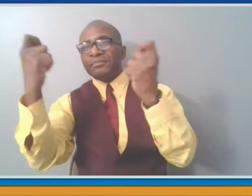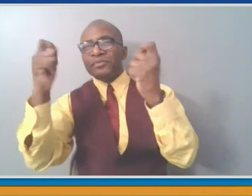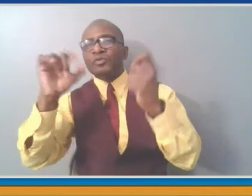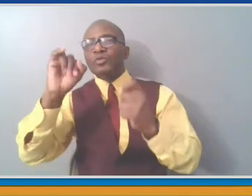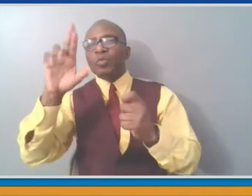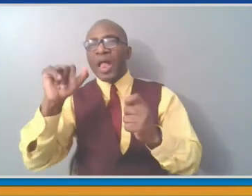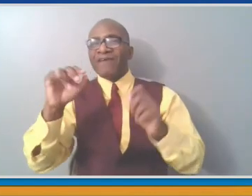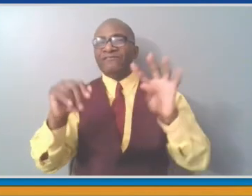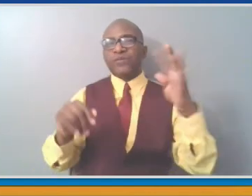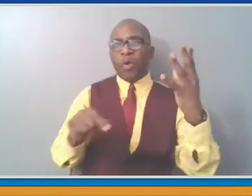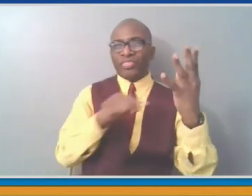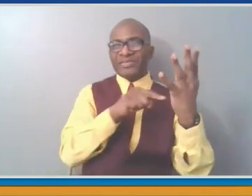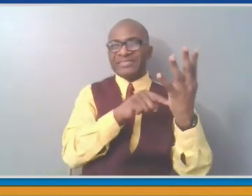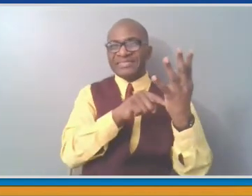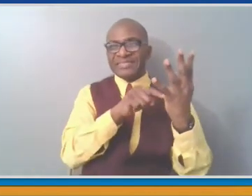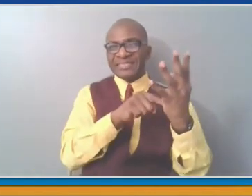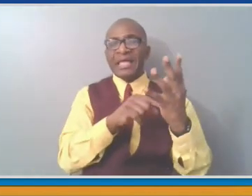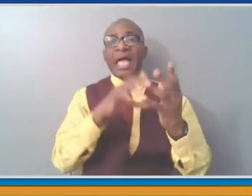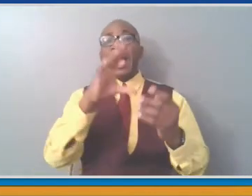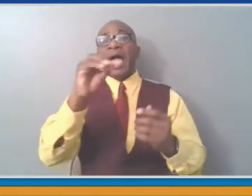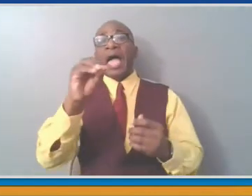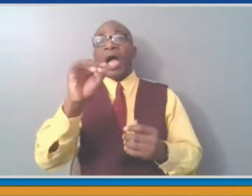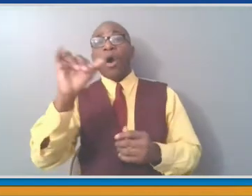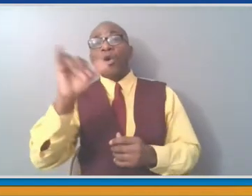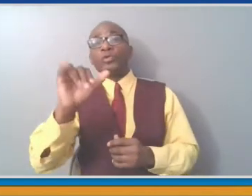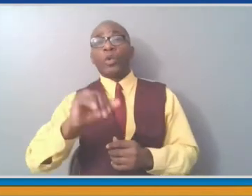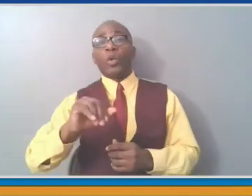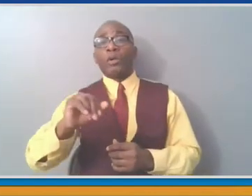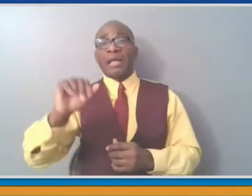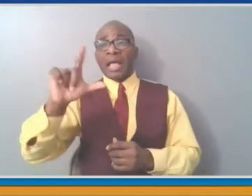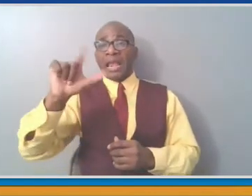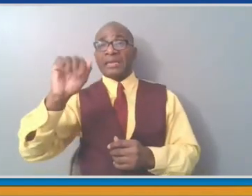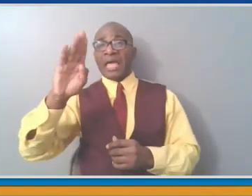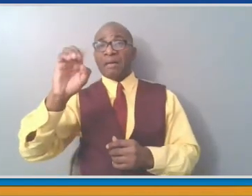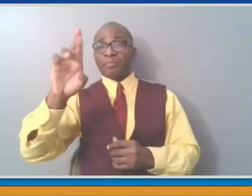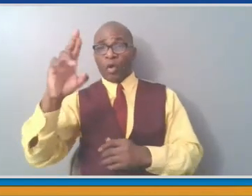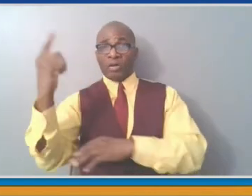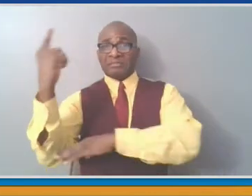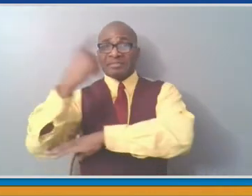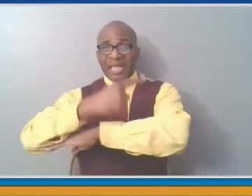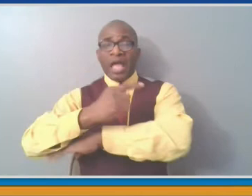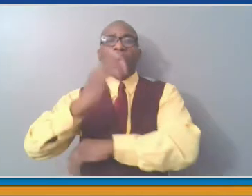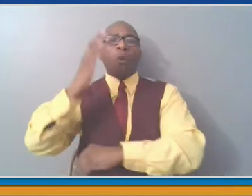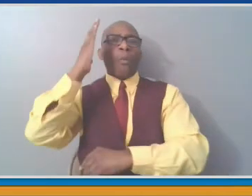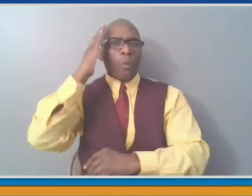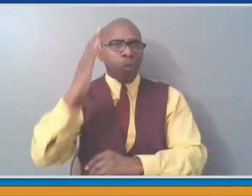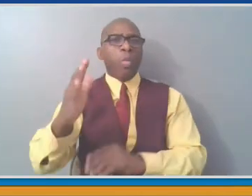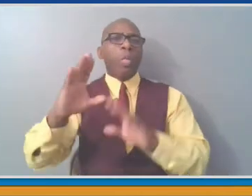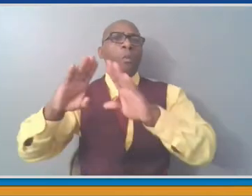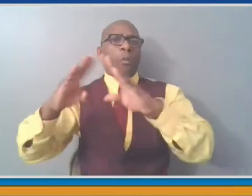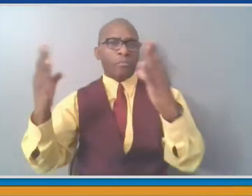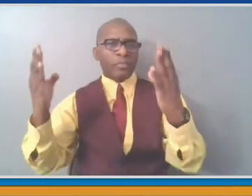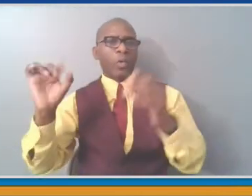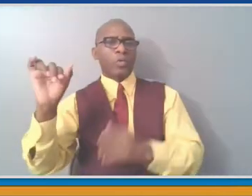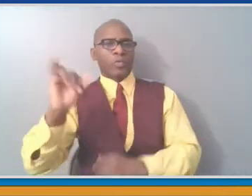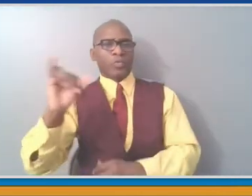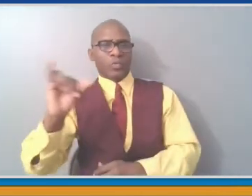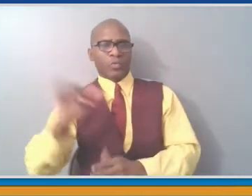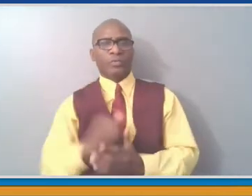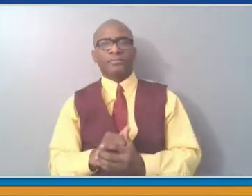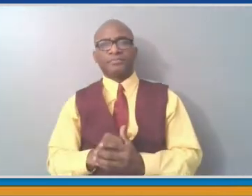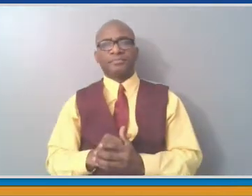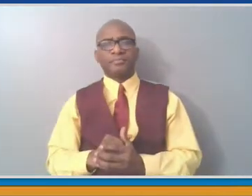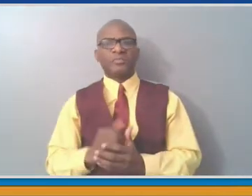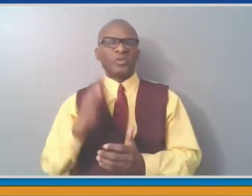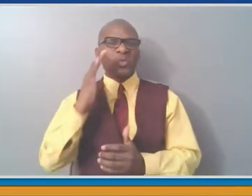holiday, the Labor Day weekend. So those two Mondays, Wednesday through Sunday, this is a smaller amount of time. We usually would open in mid